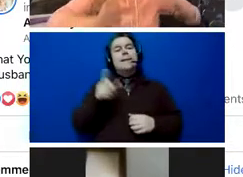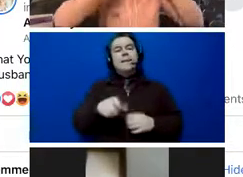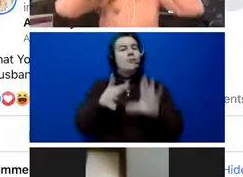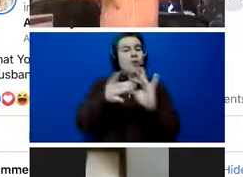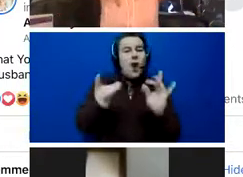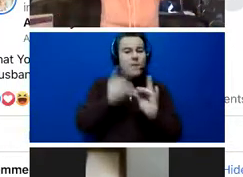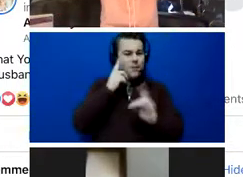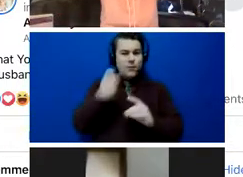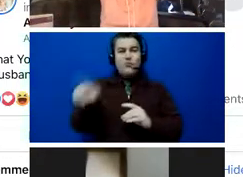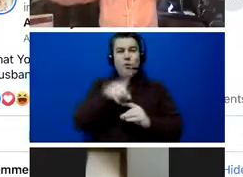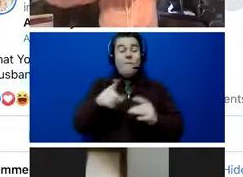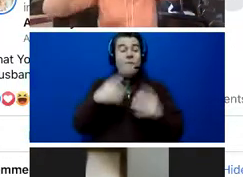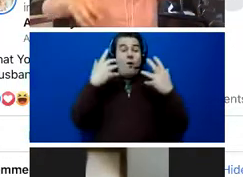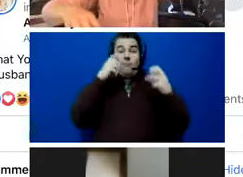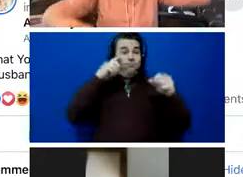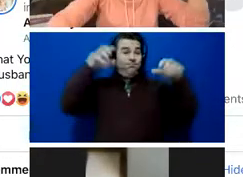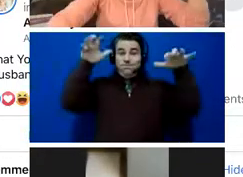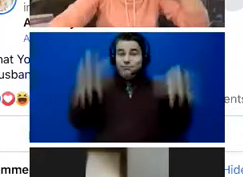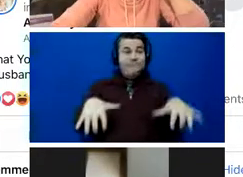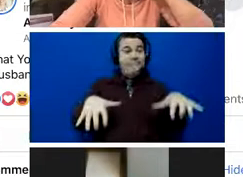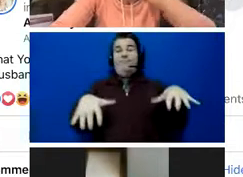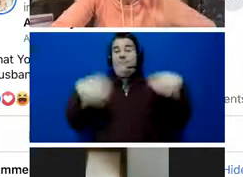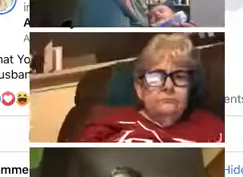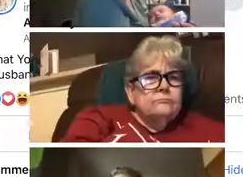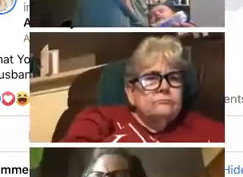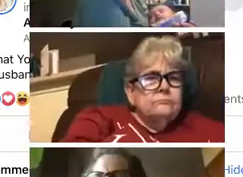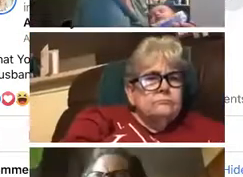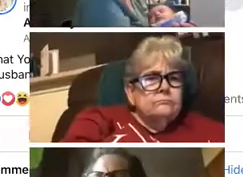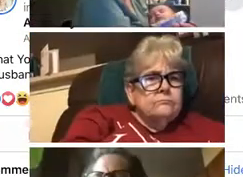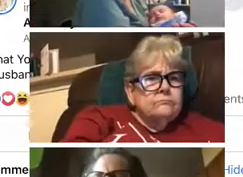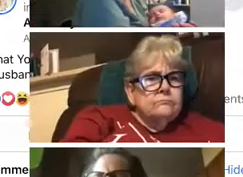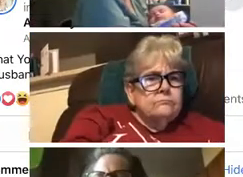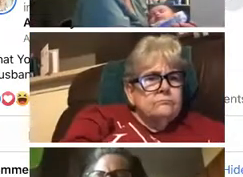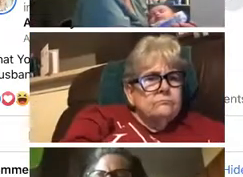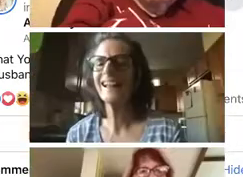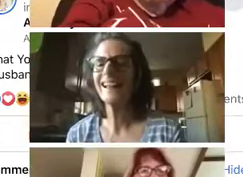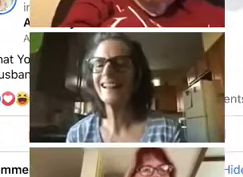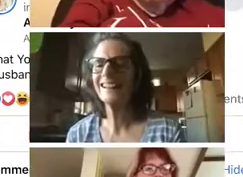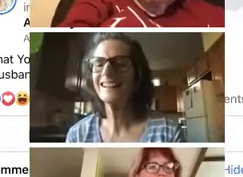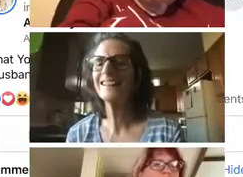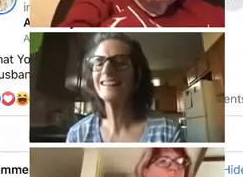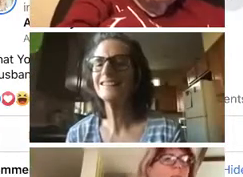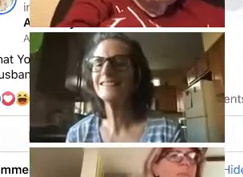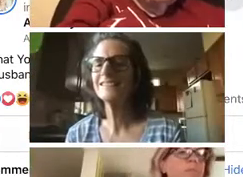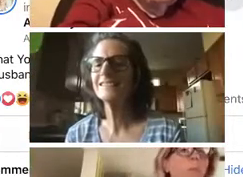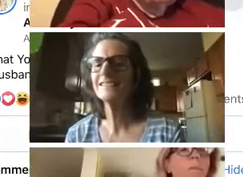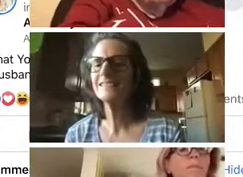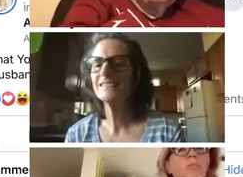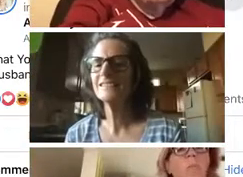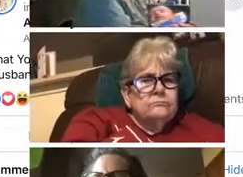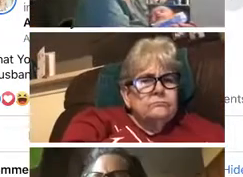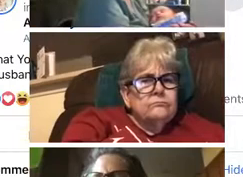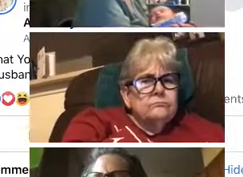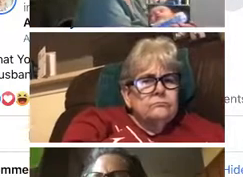y'all have blown me all away already. When I look at the number of responses to our